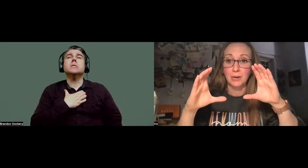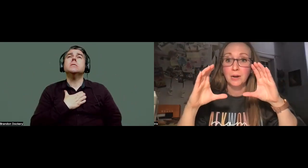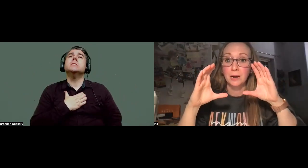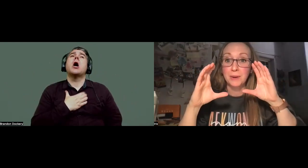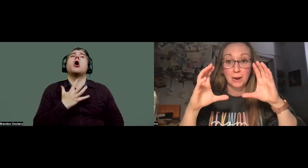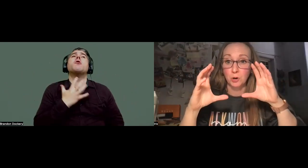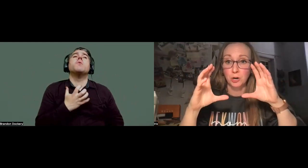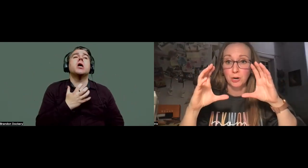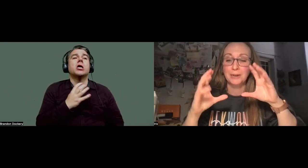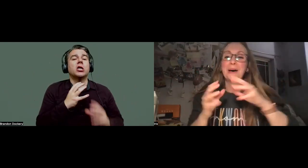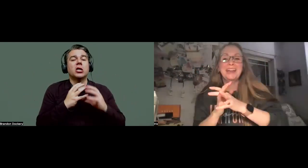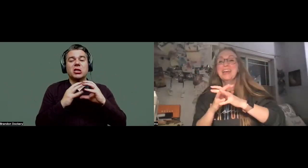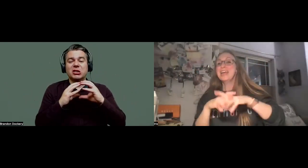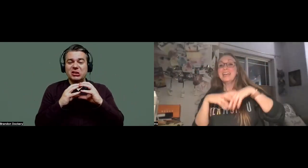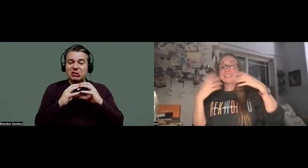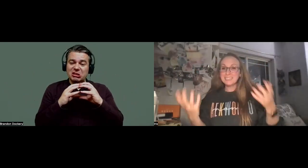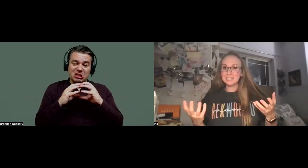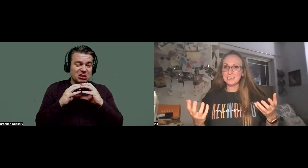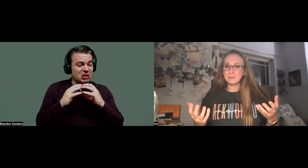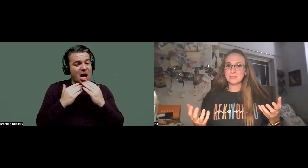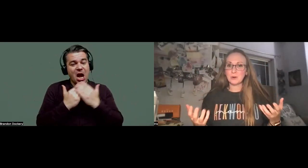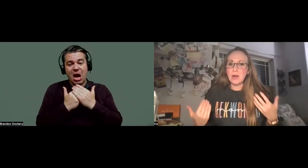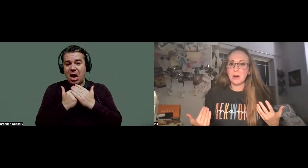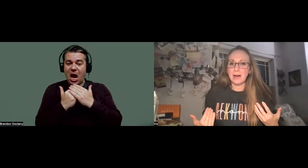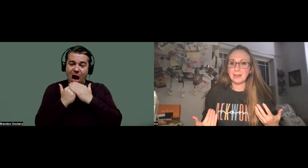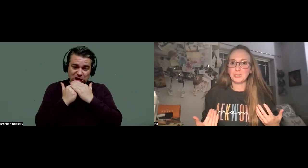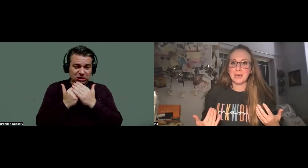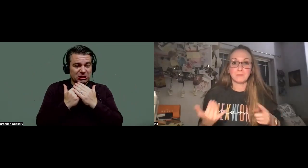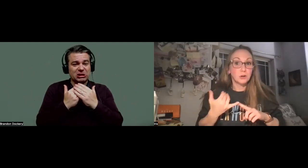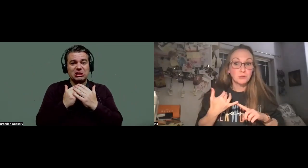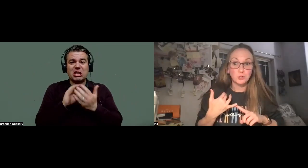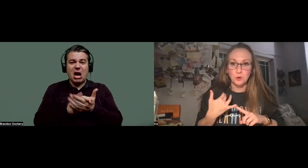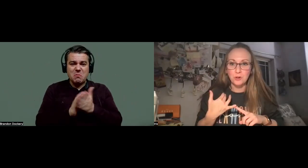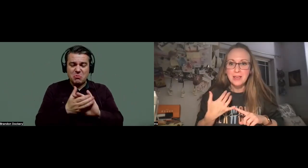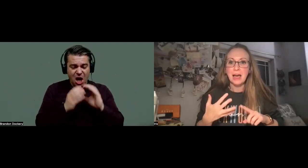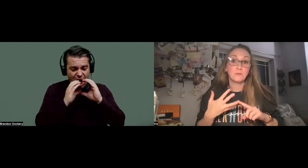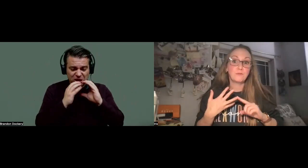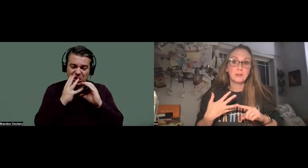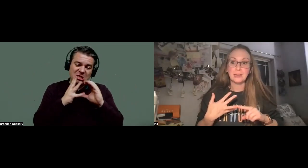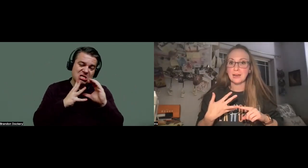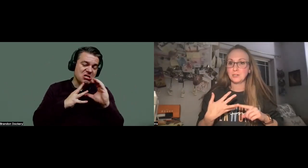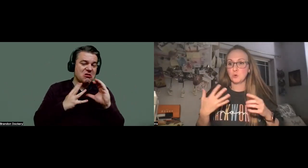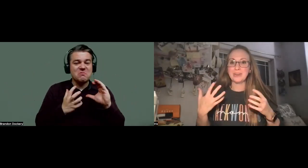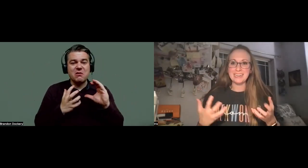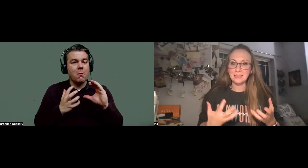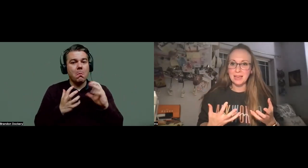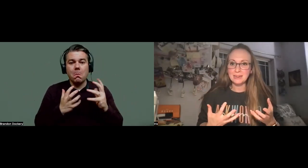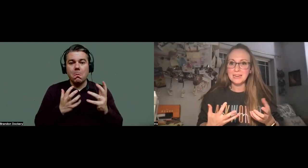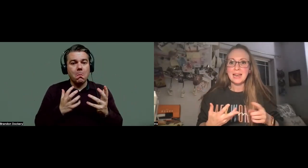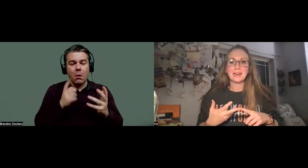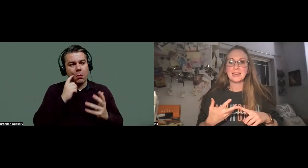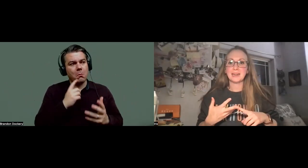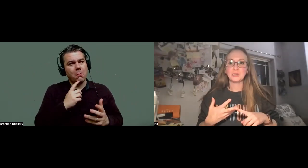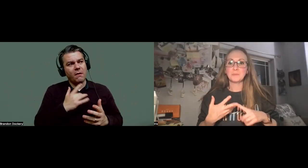slobbering hamburger. But he didn't, he was like, wow, I actually have self-control. I feel like I don't need